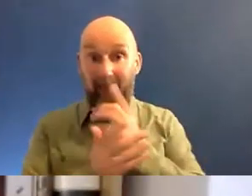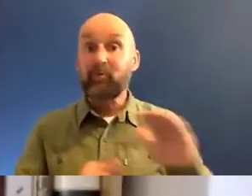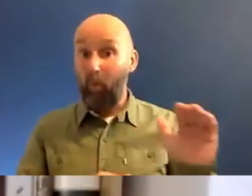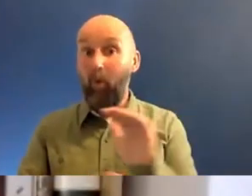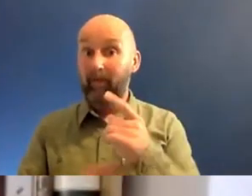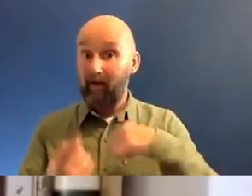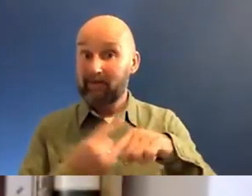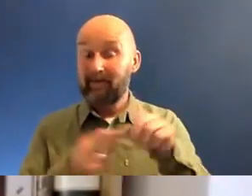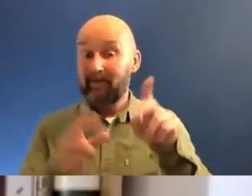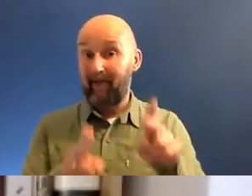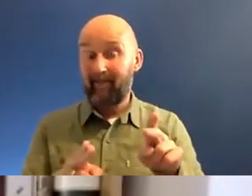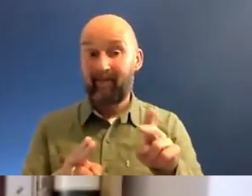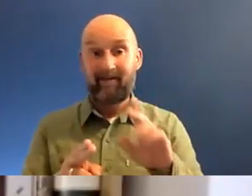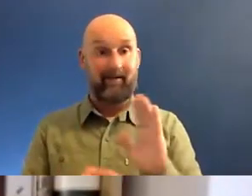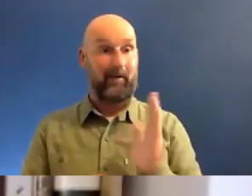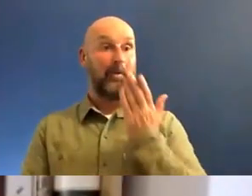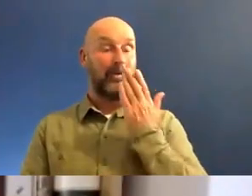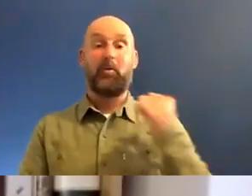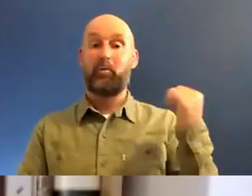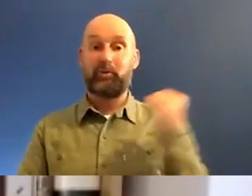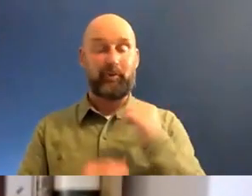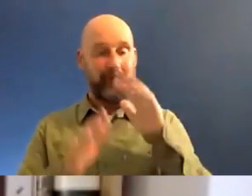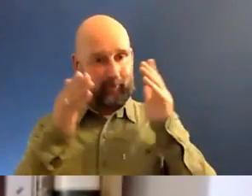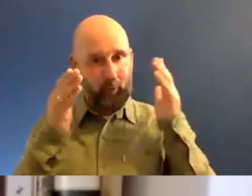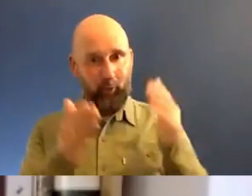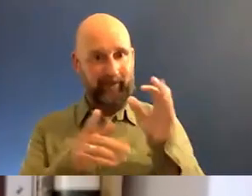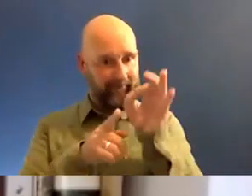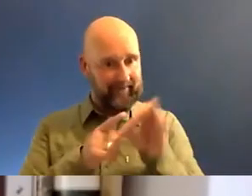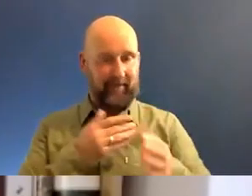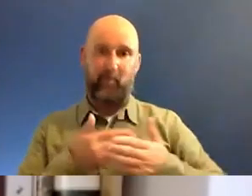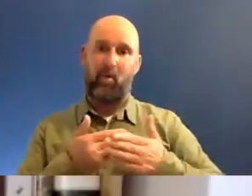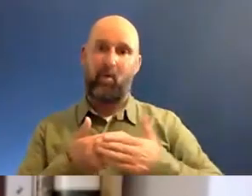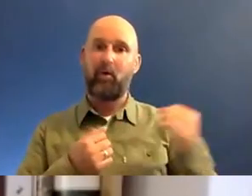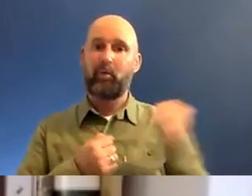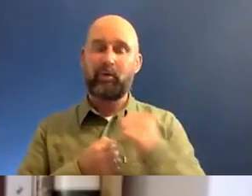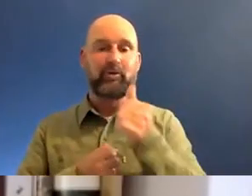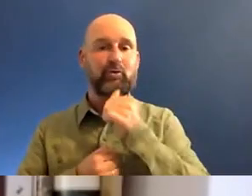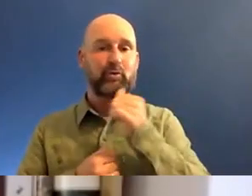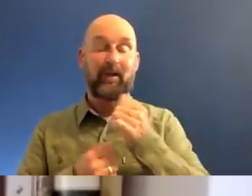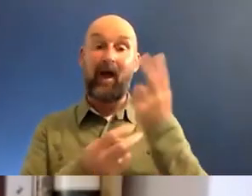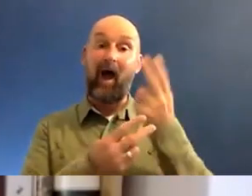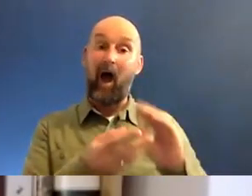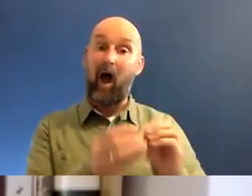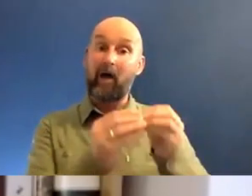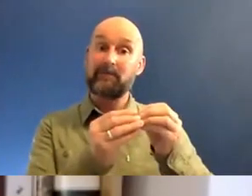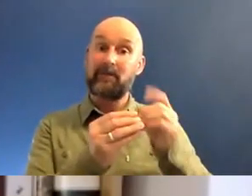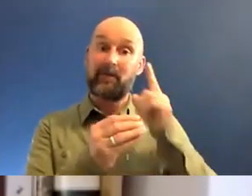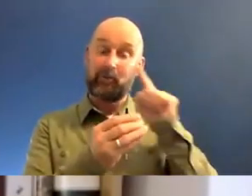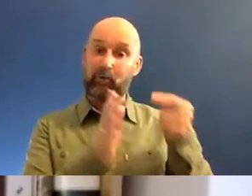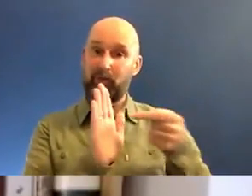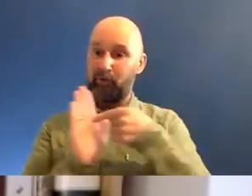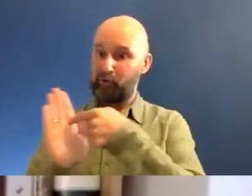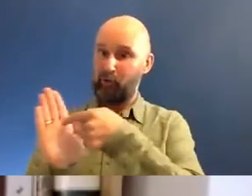And of course, and at this moment in time, we should, we should be looking at it more closely and we should be using potentially art as a mechanism for mediating